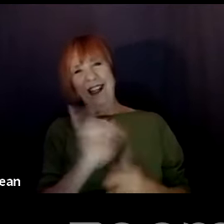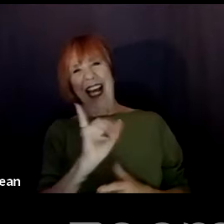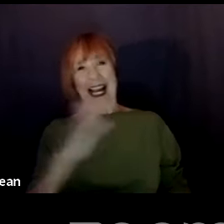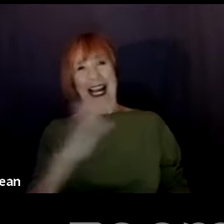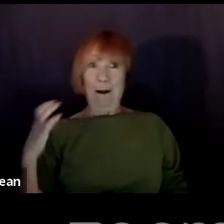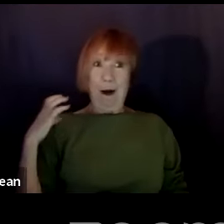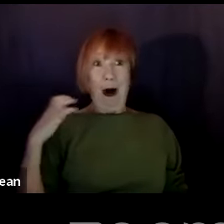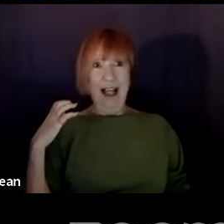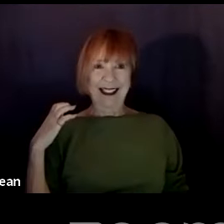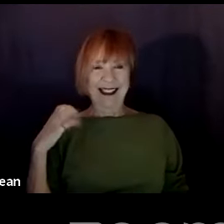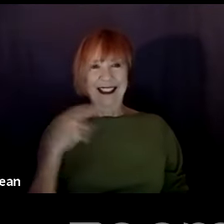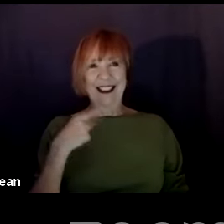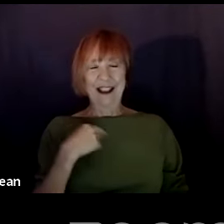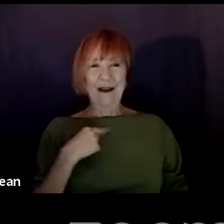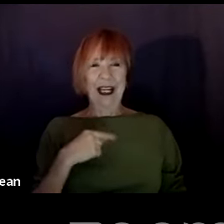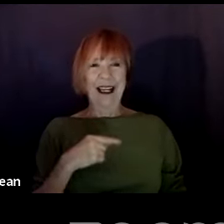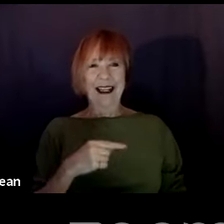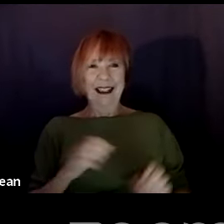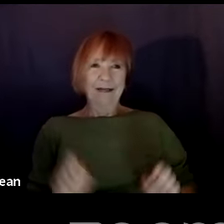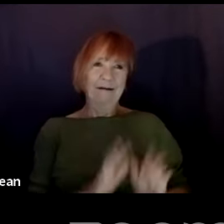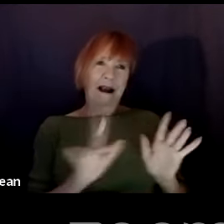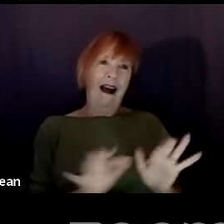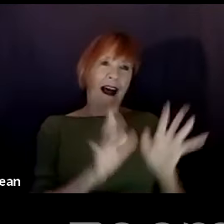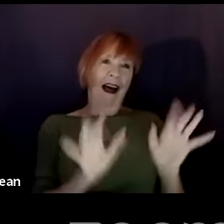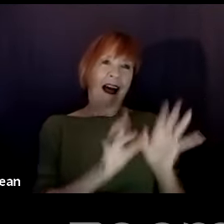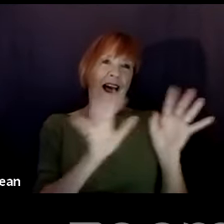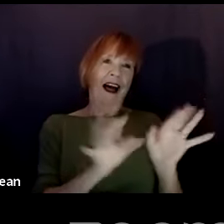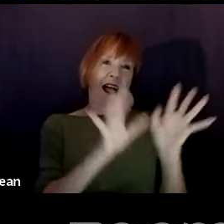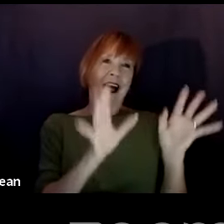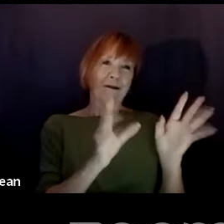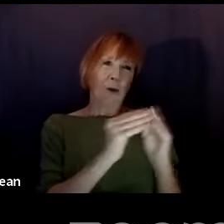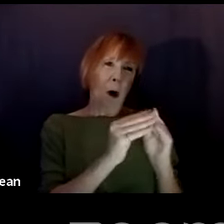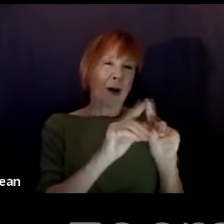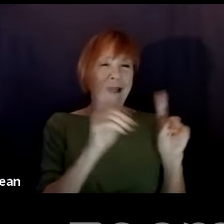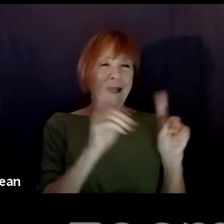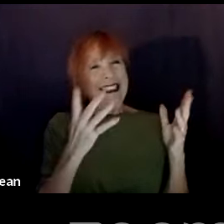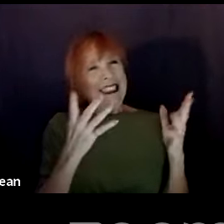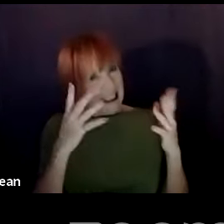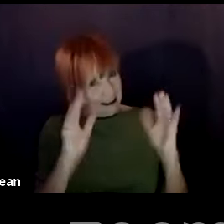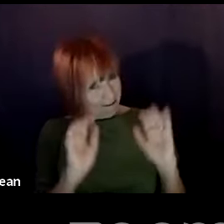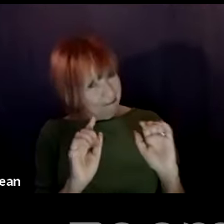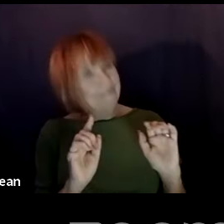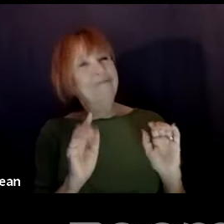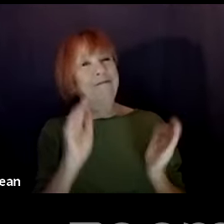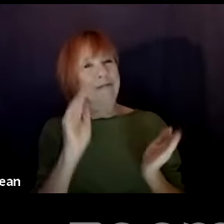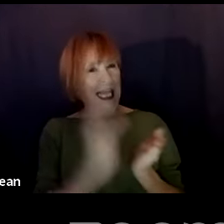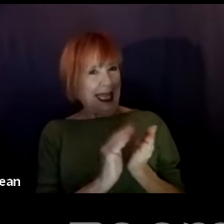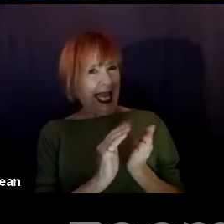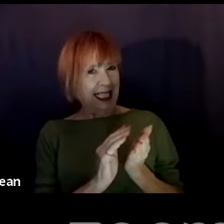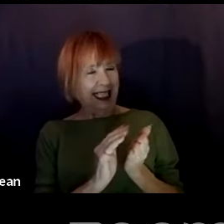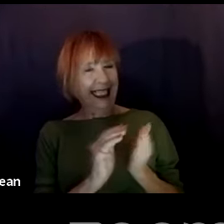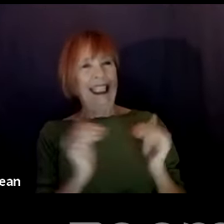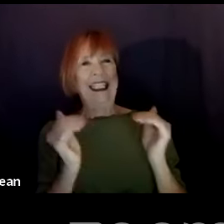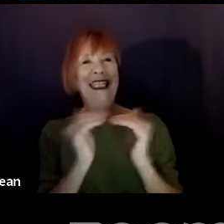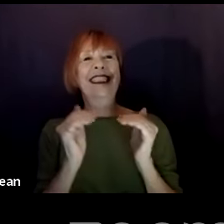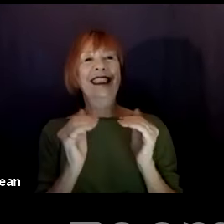able to sort of flower it up a little bit more. But still, less is always more.